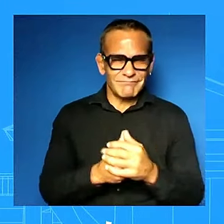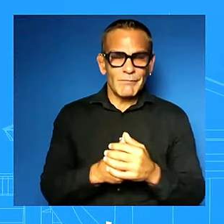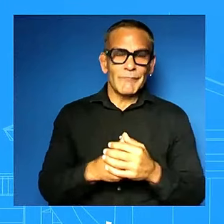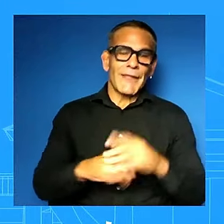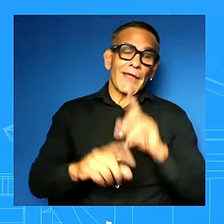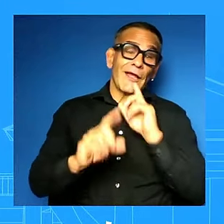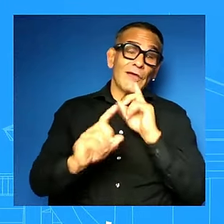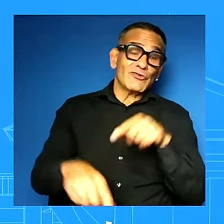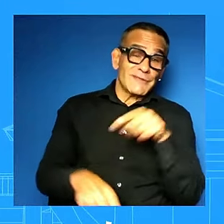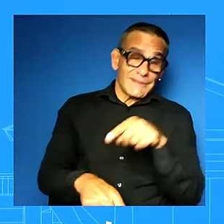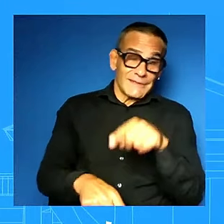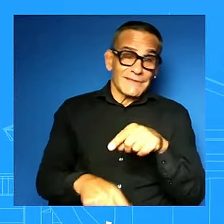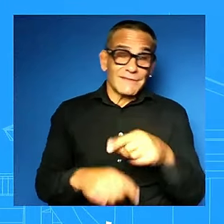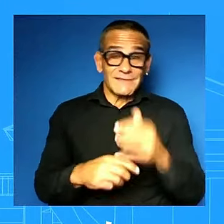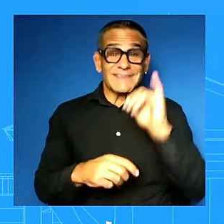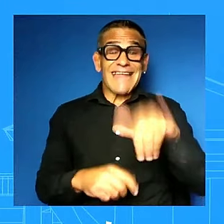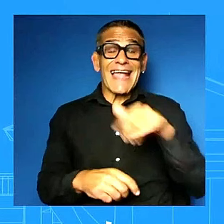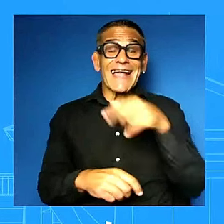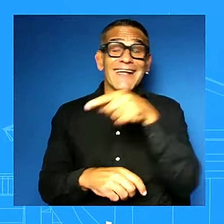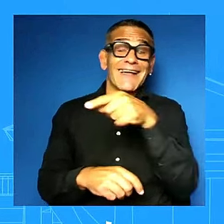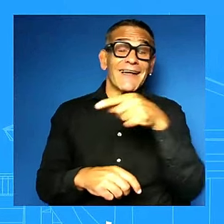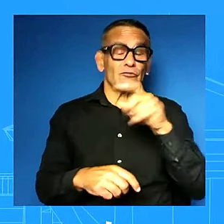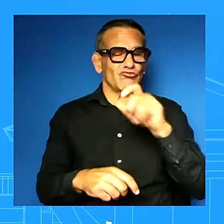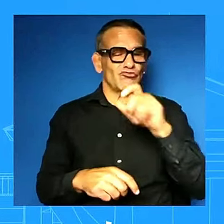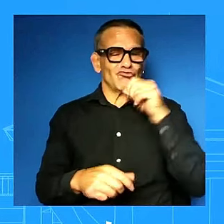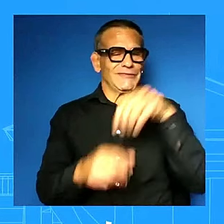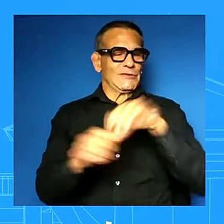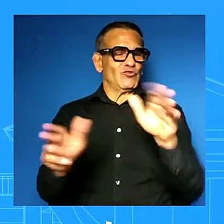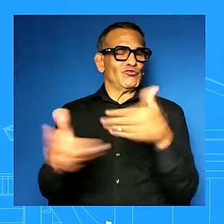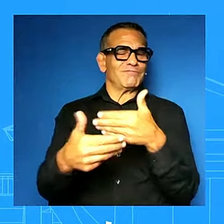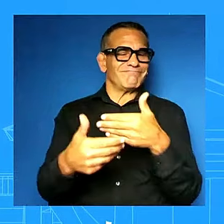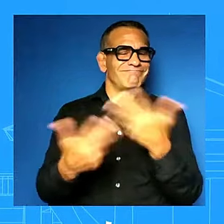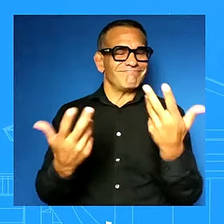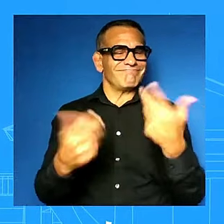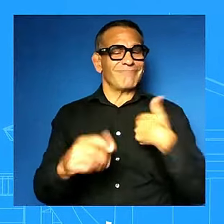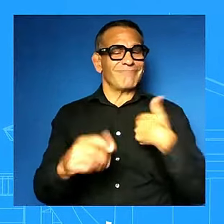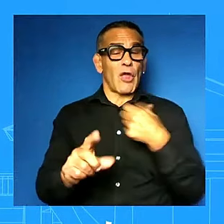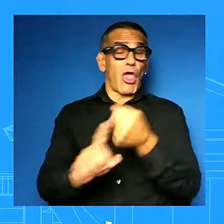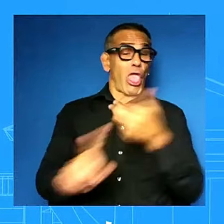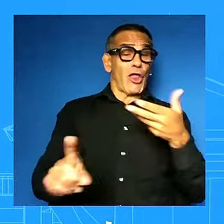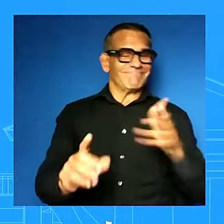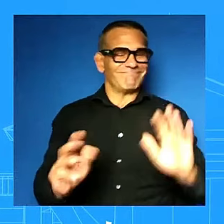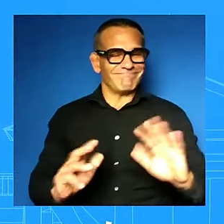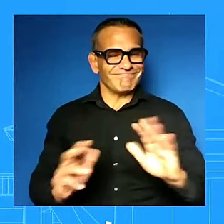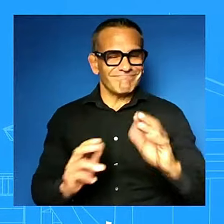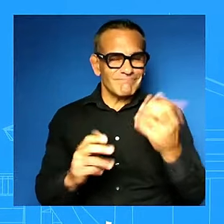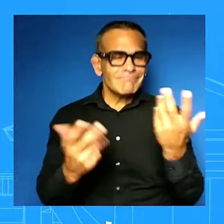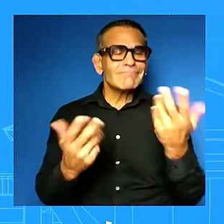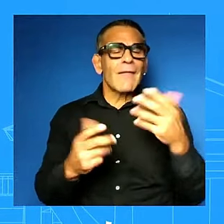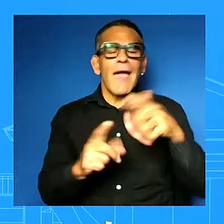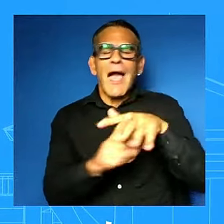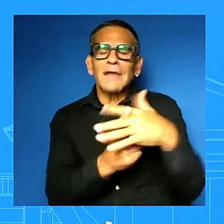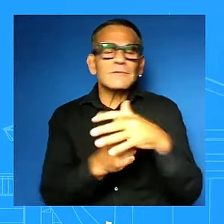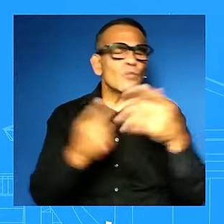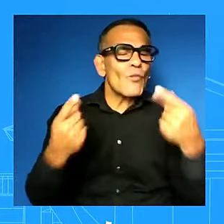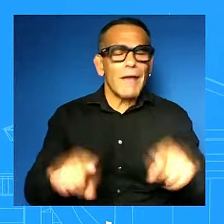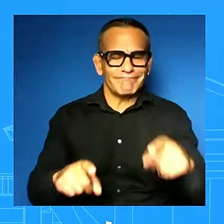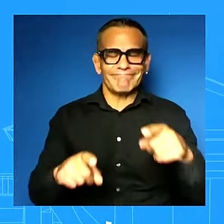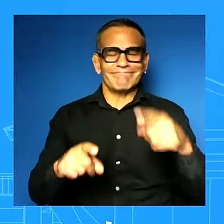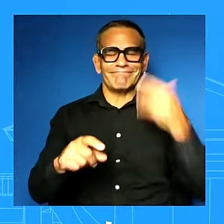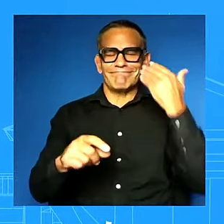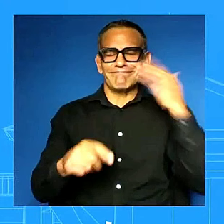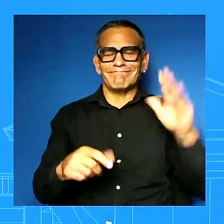i lay this out uh so folks uh get the context of what happened so we were the president was in shanksville